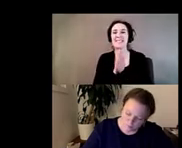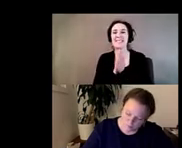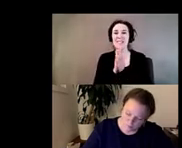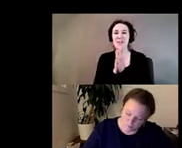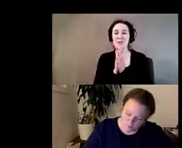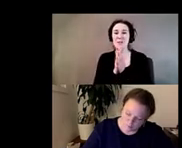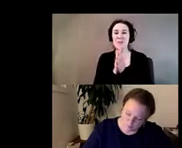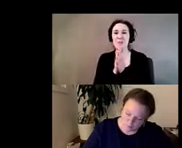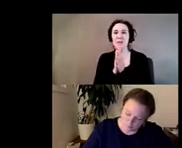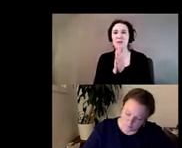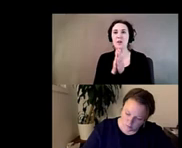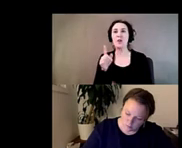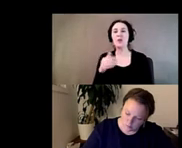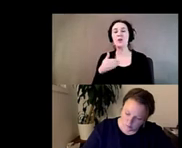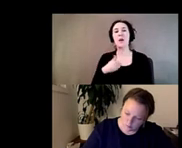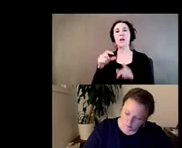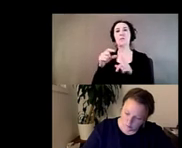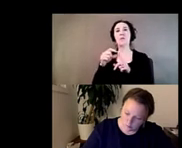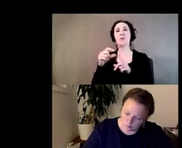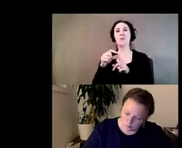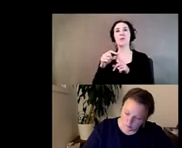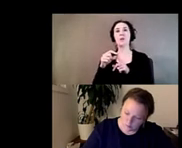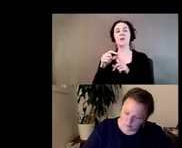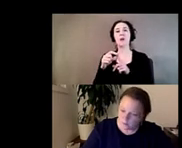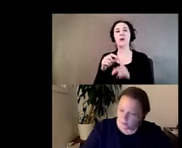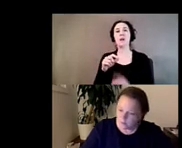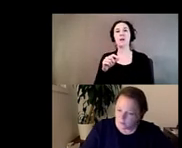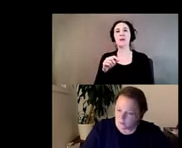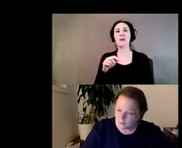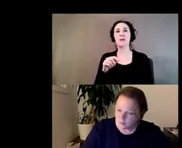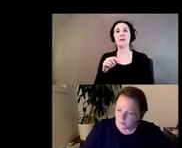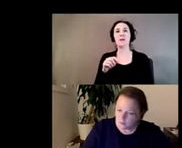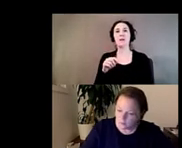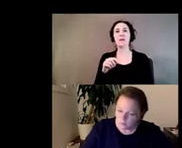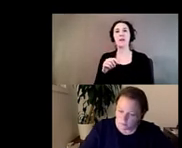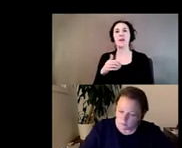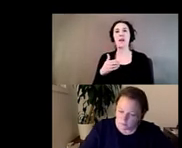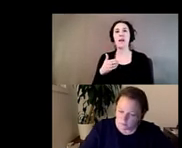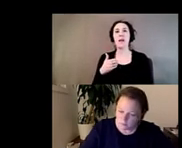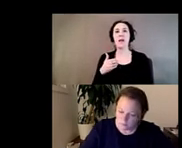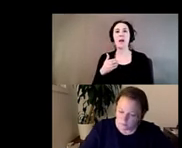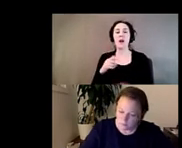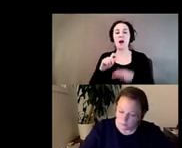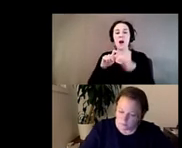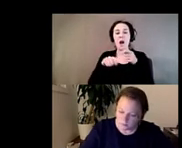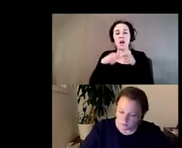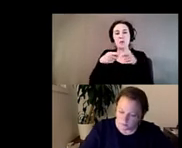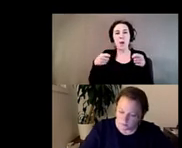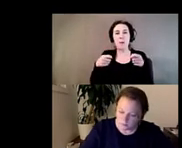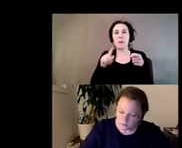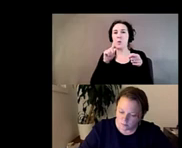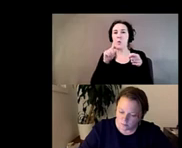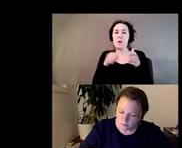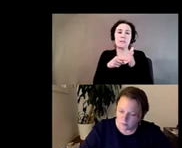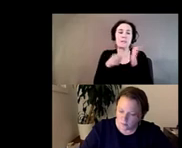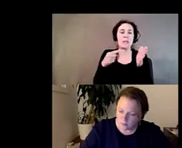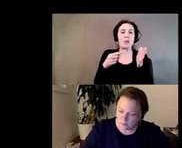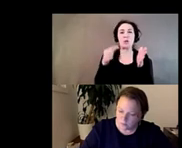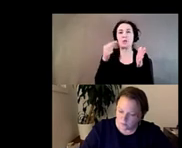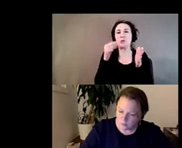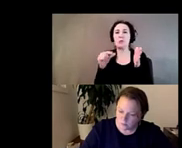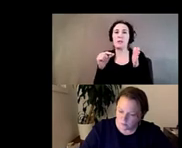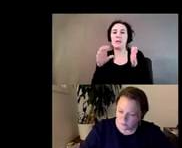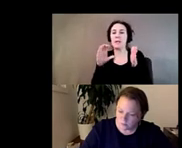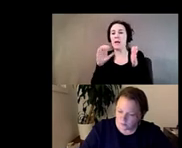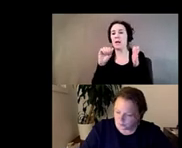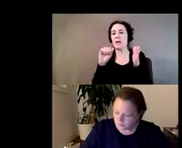you have the word unwrapping a single jade cabochon with a crinkle and I just thought the phrasing of